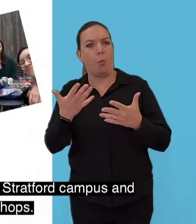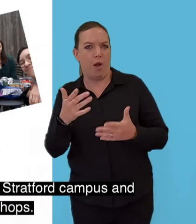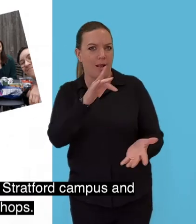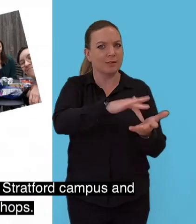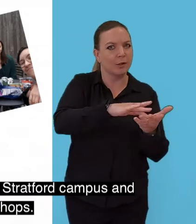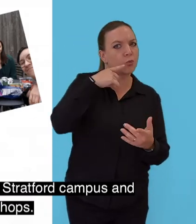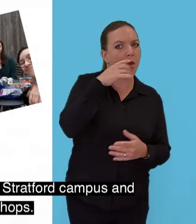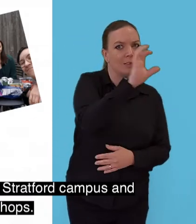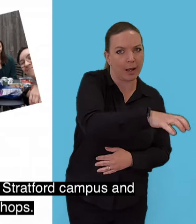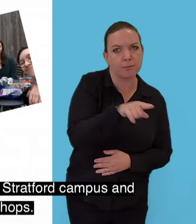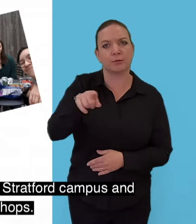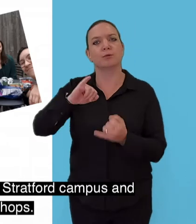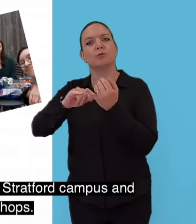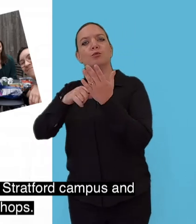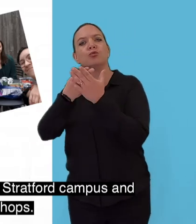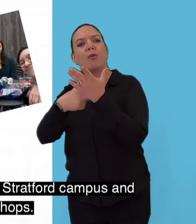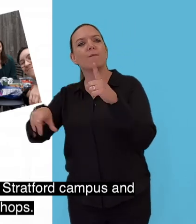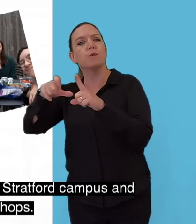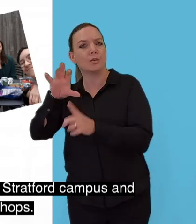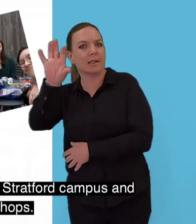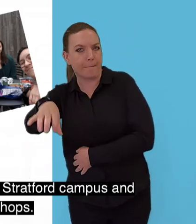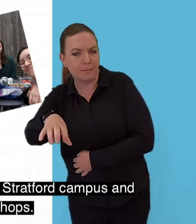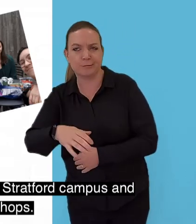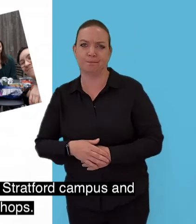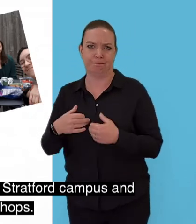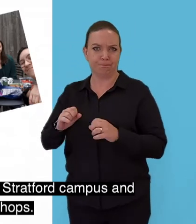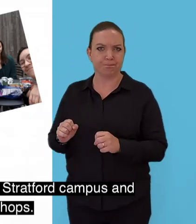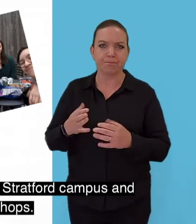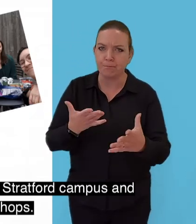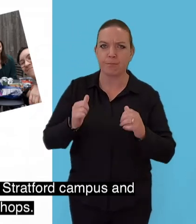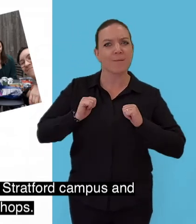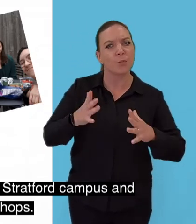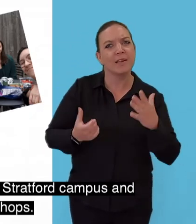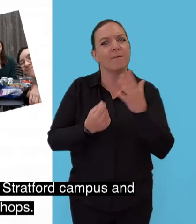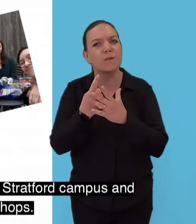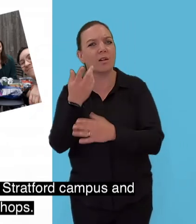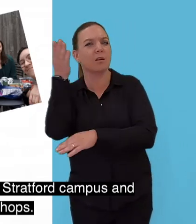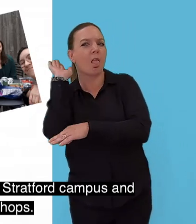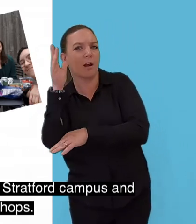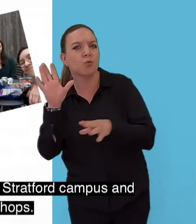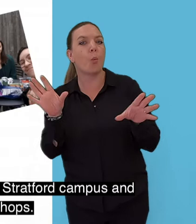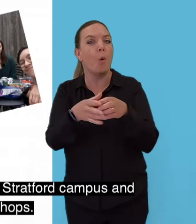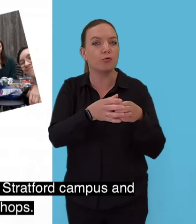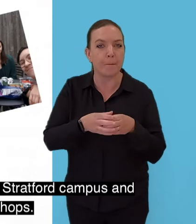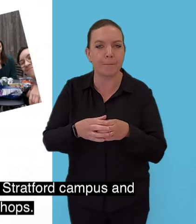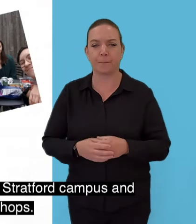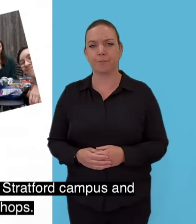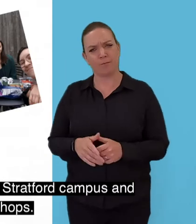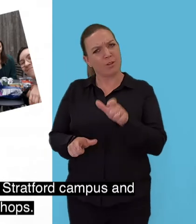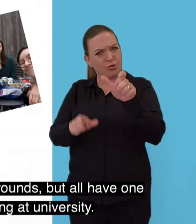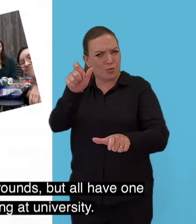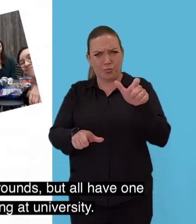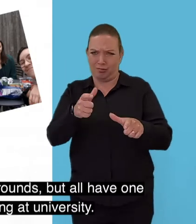Stratford campus and run free events, lectures and workshops. The students we work with are of all ages and backgrounds